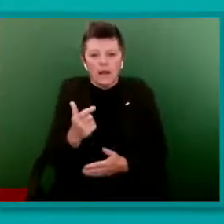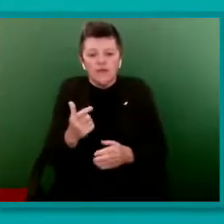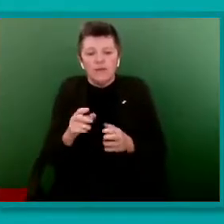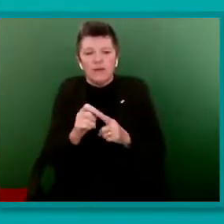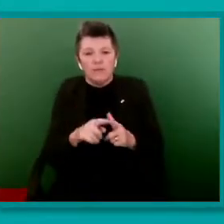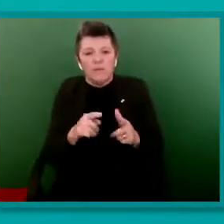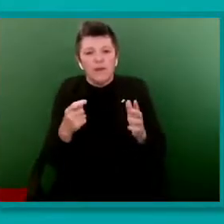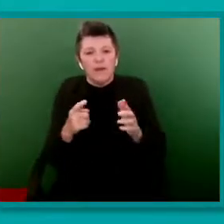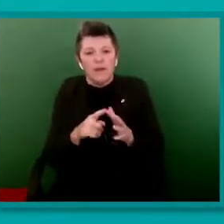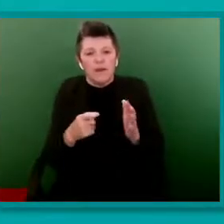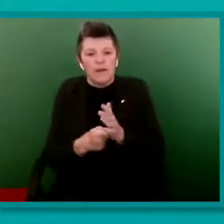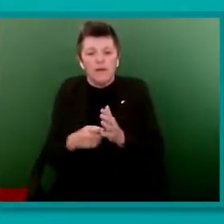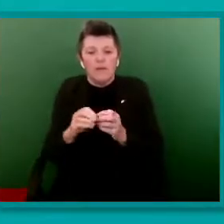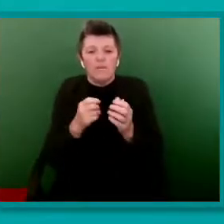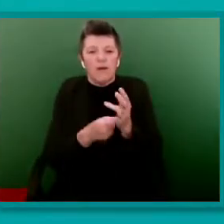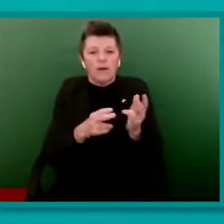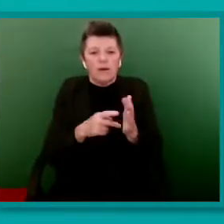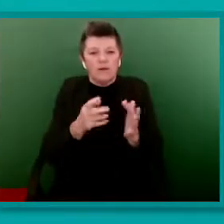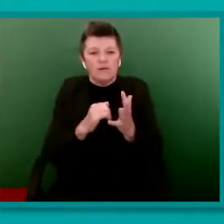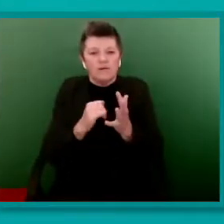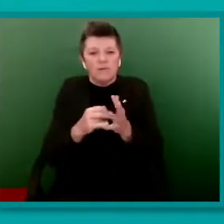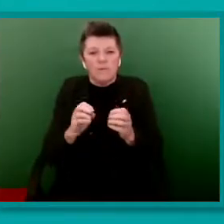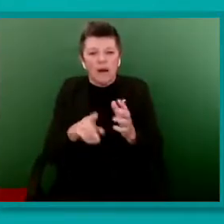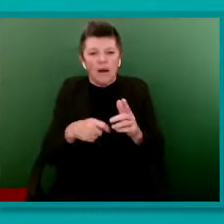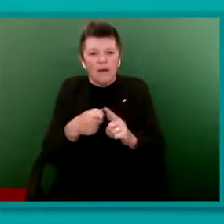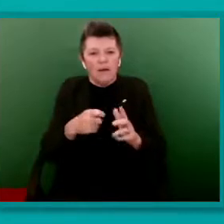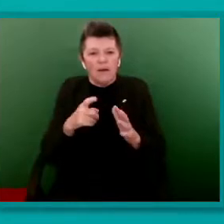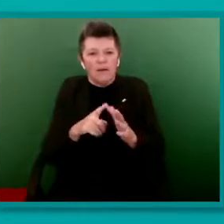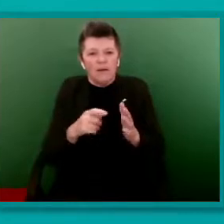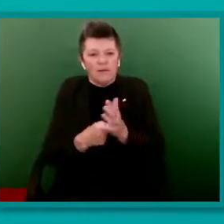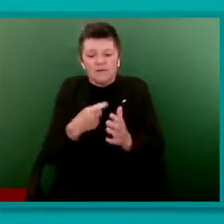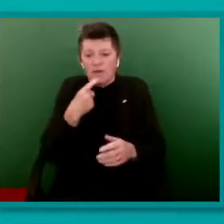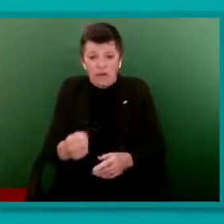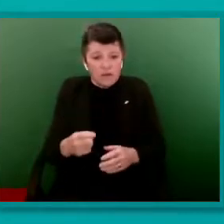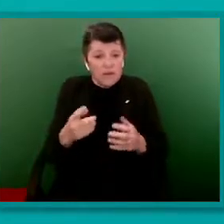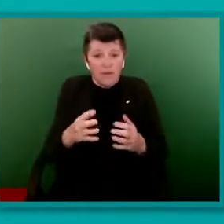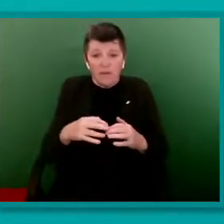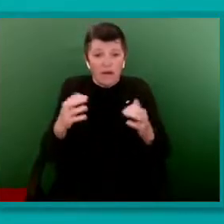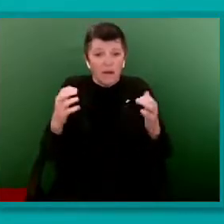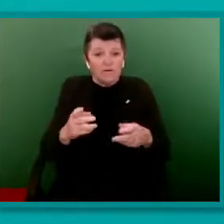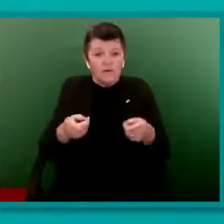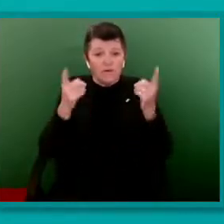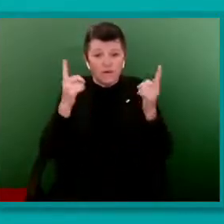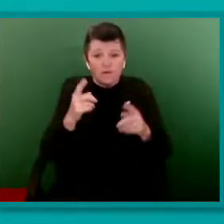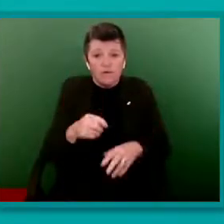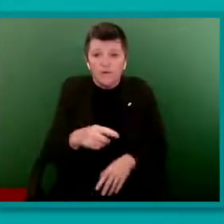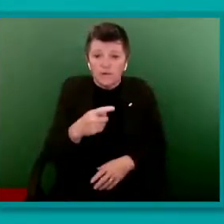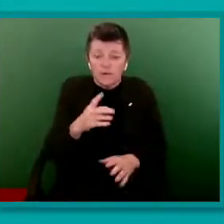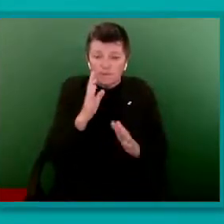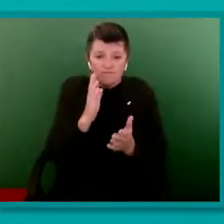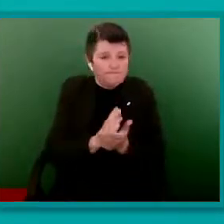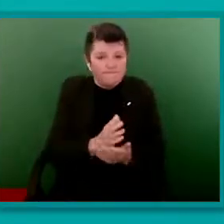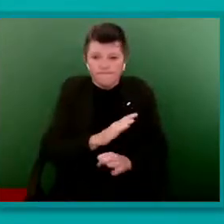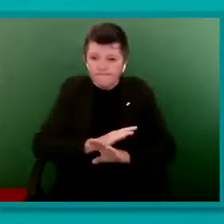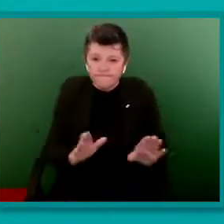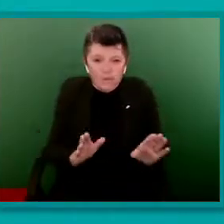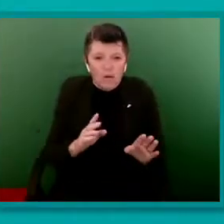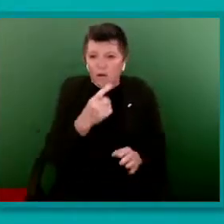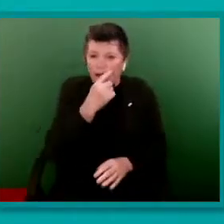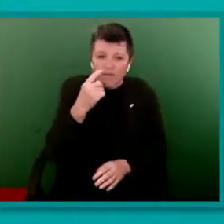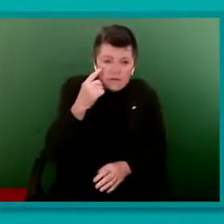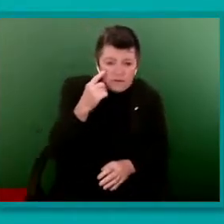that, quote, there is no actual evidence of any threat by trans people to to individual women or women or rights.